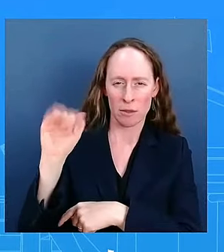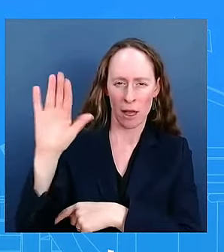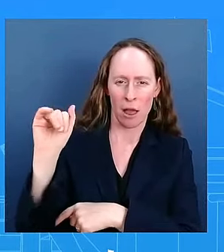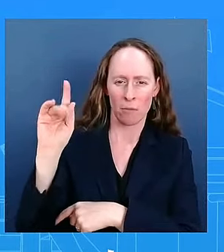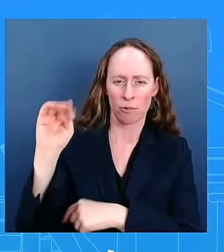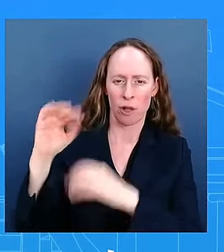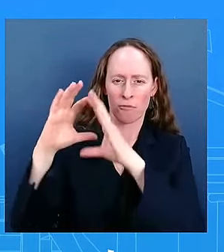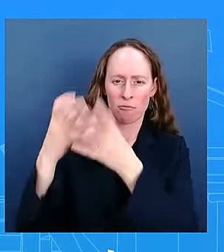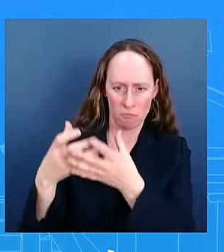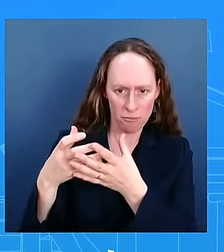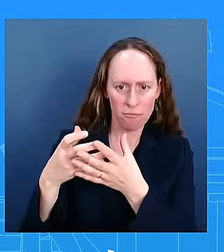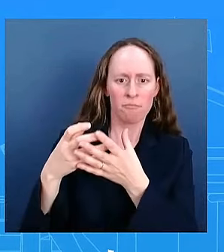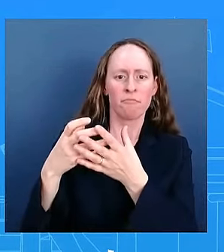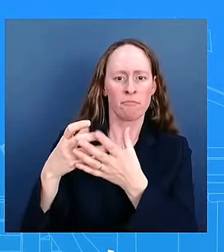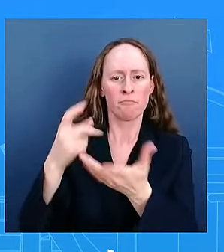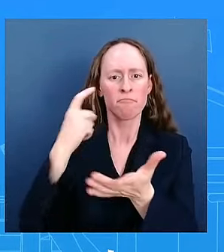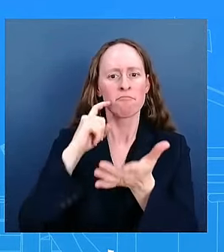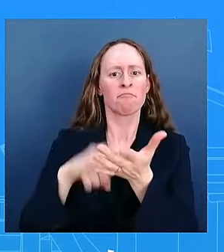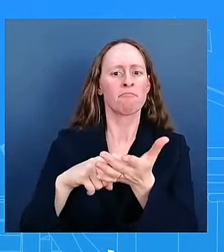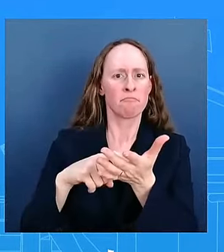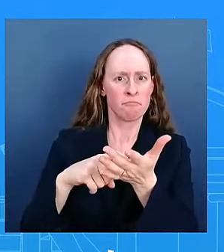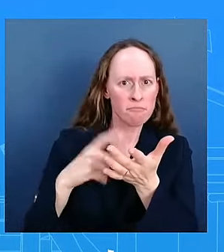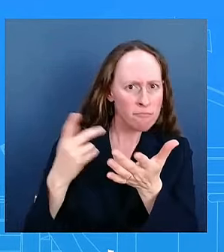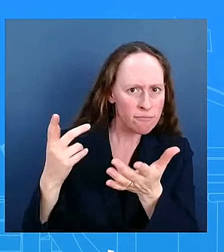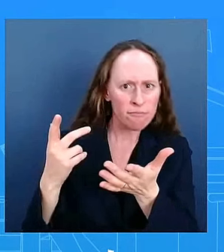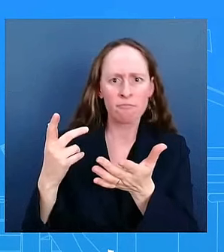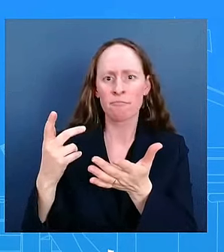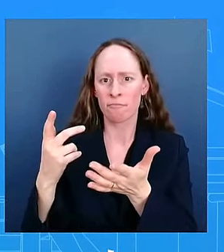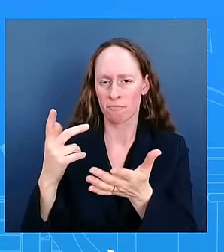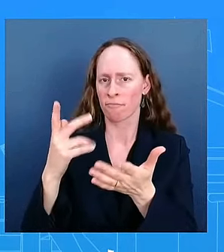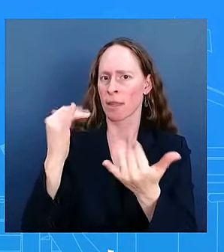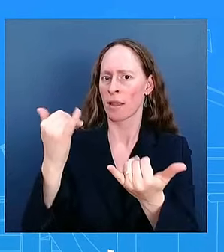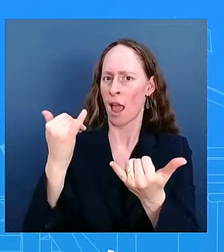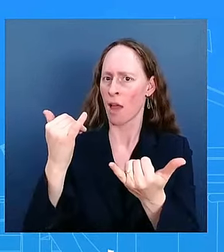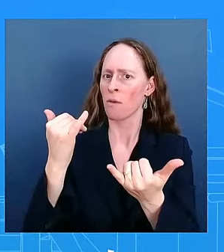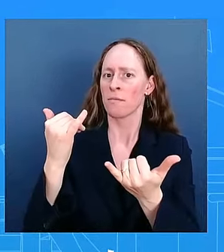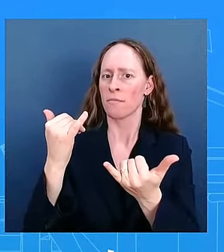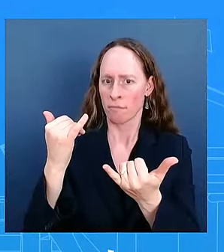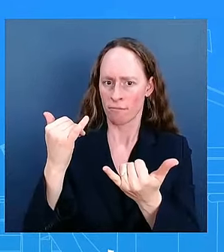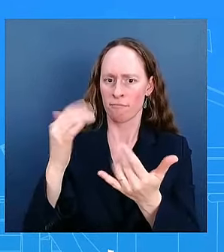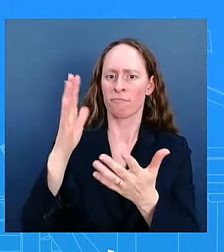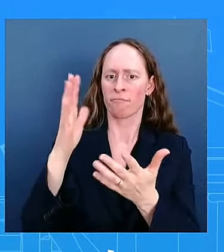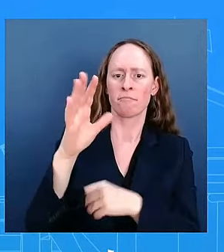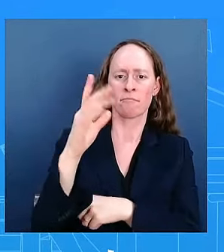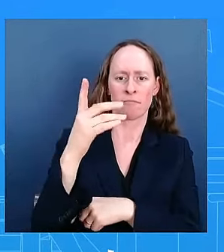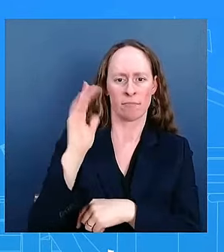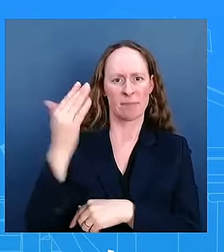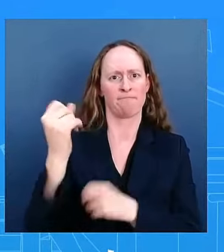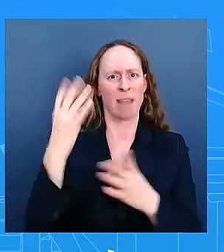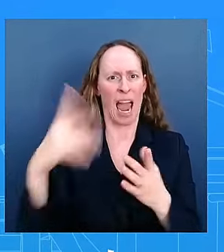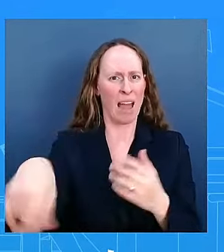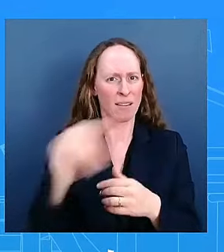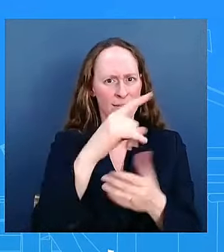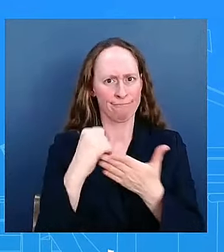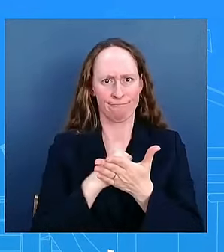card debt 1.14 trillion so why does this economic growth come with such hardship so we've had this